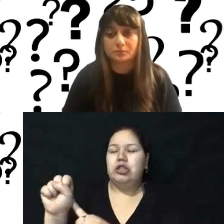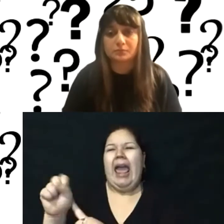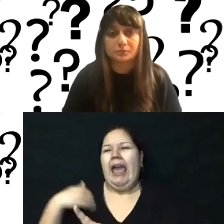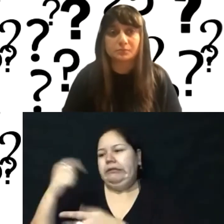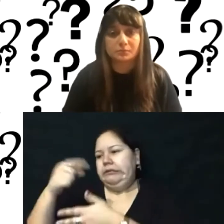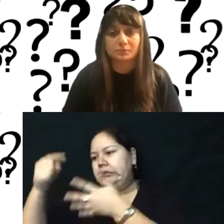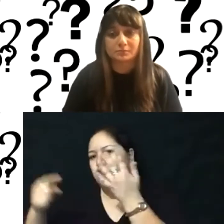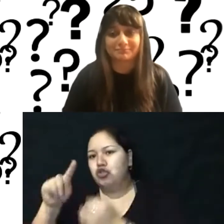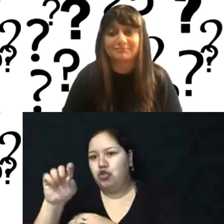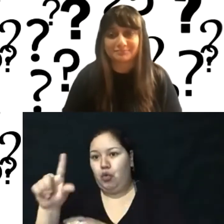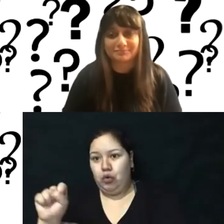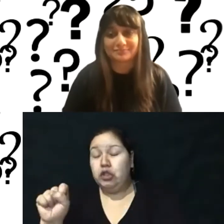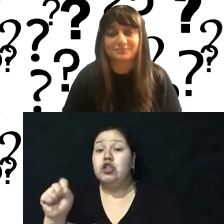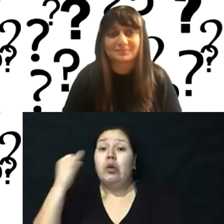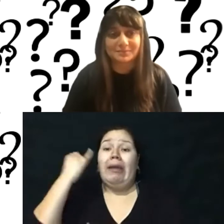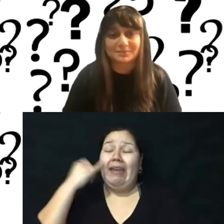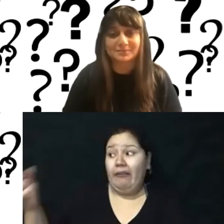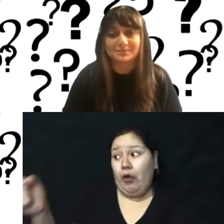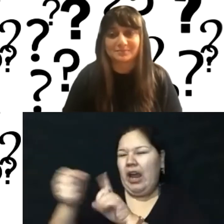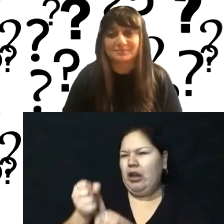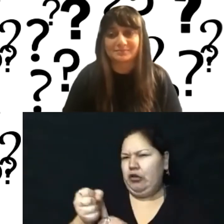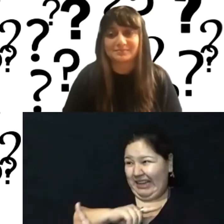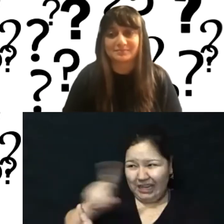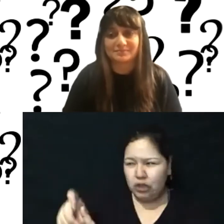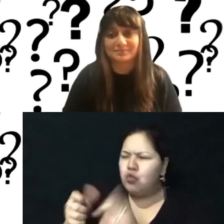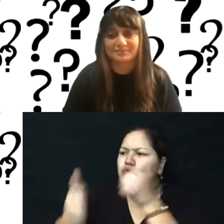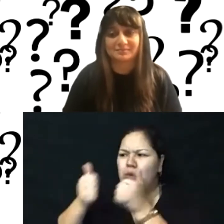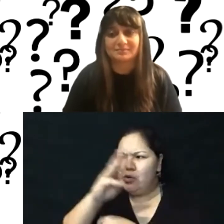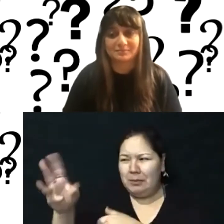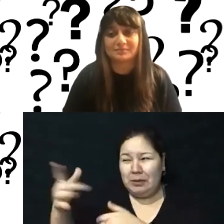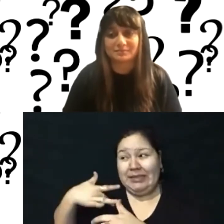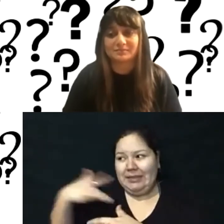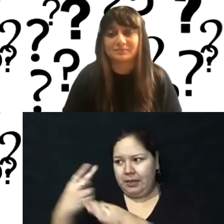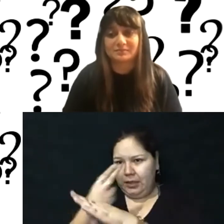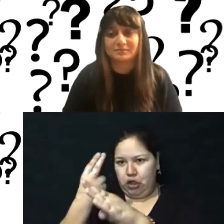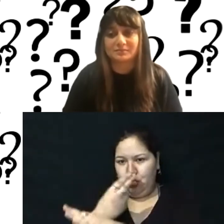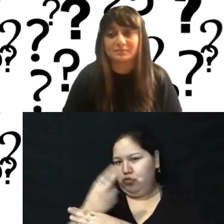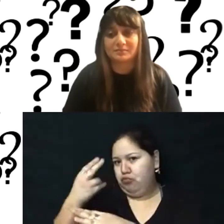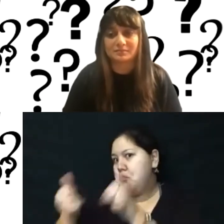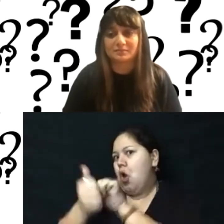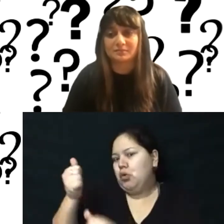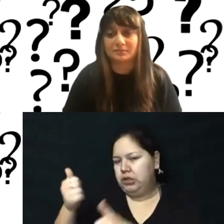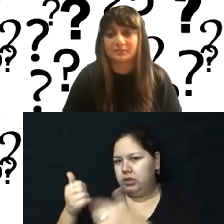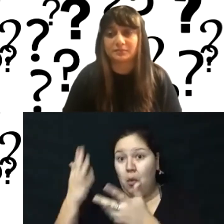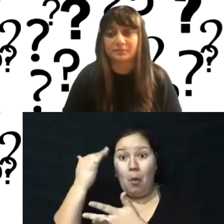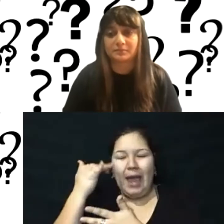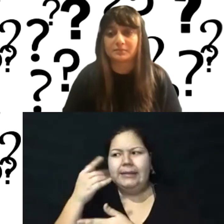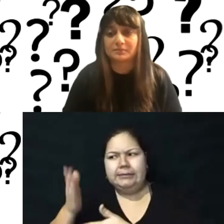it's a really great question upfront to ask, like, what sites do you primarily work in? Because most, you know, have got a wide range of